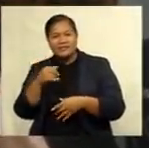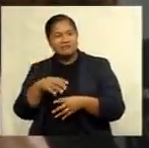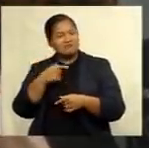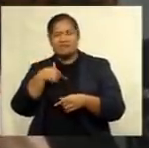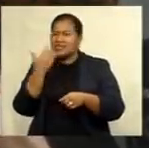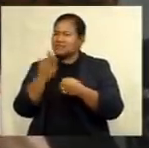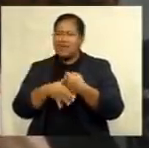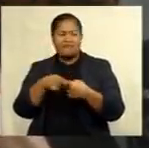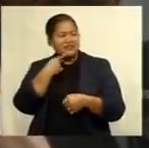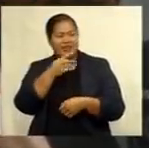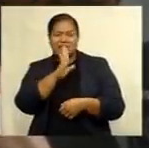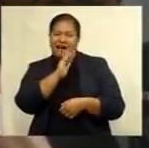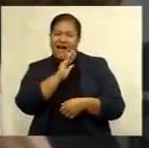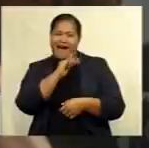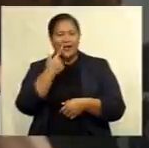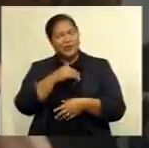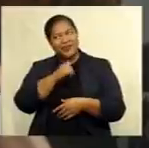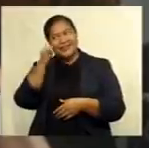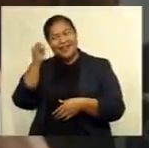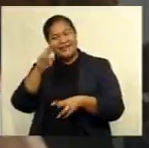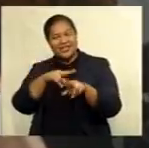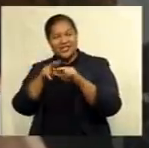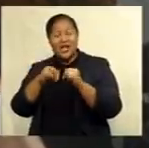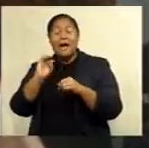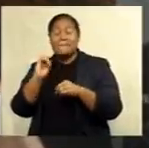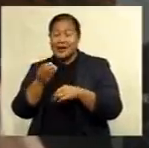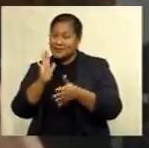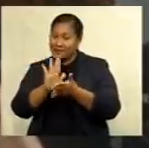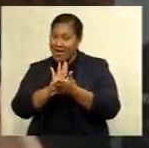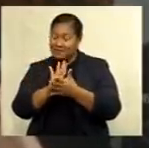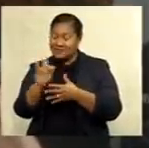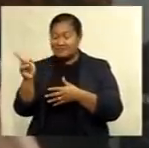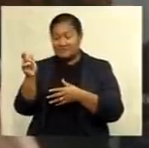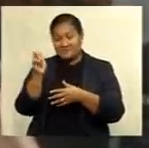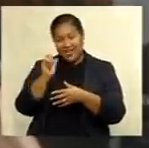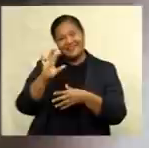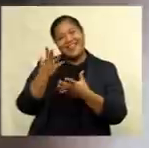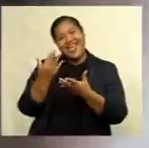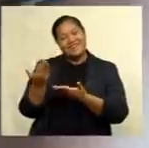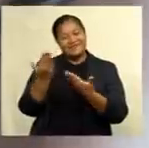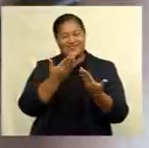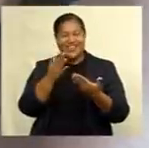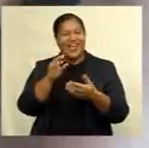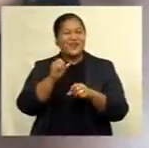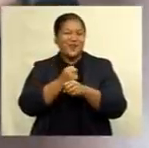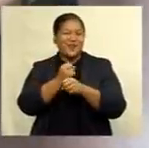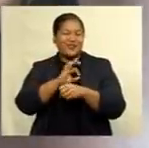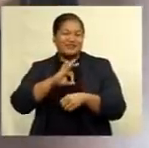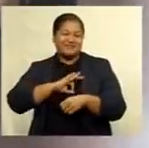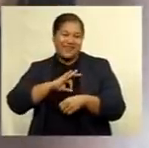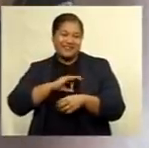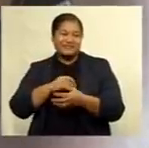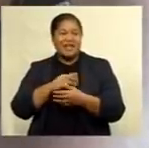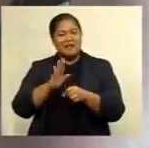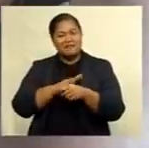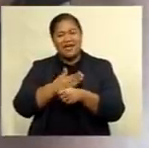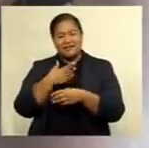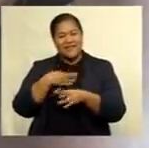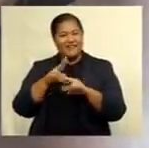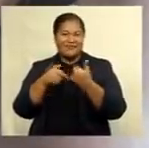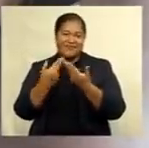Fiji. So, so happy that we came back with a gold medal and make them proud.